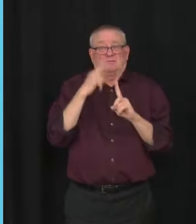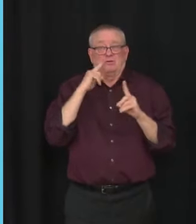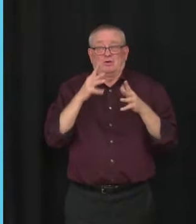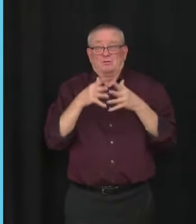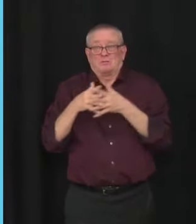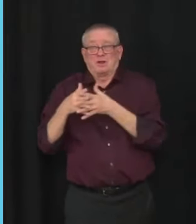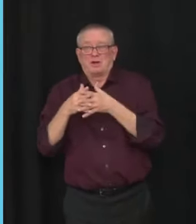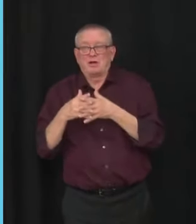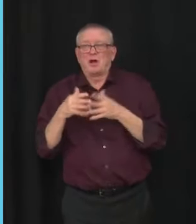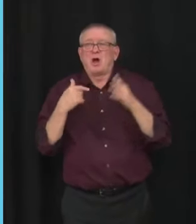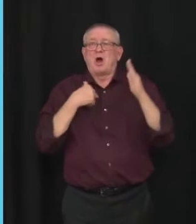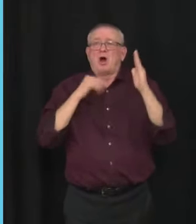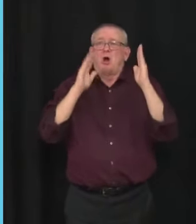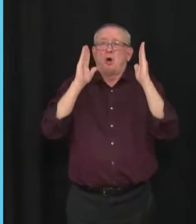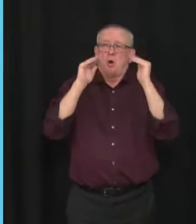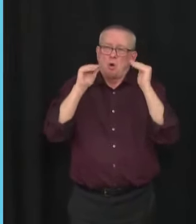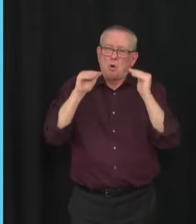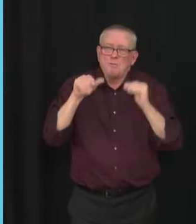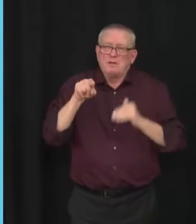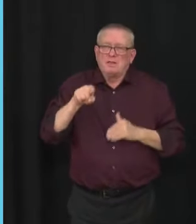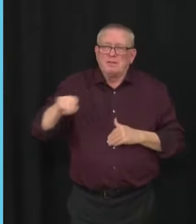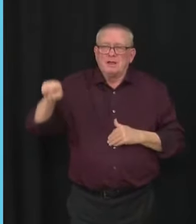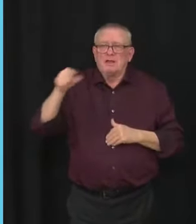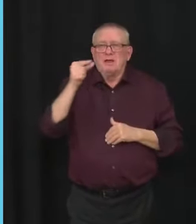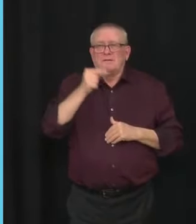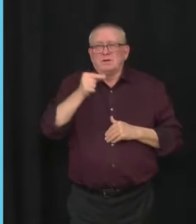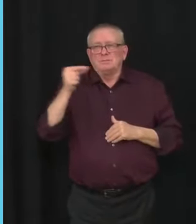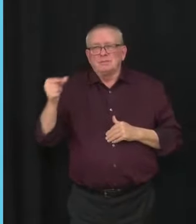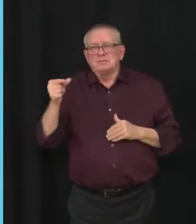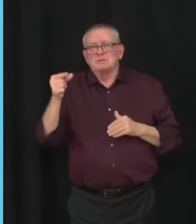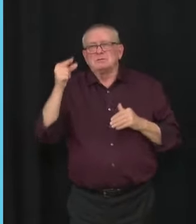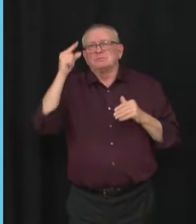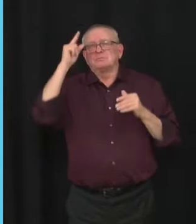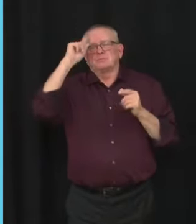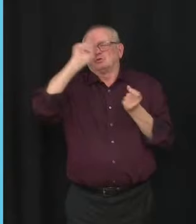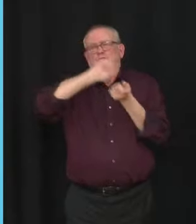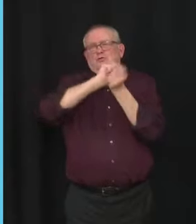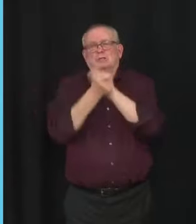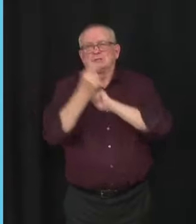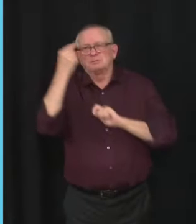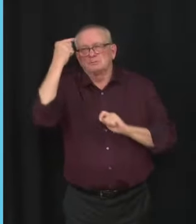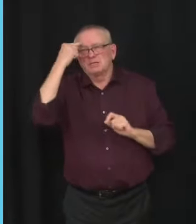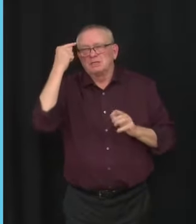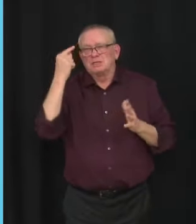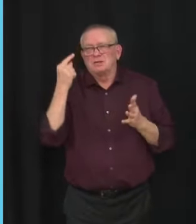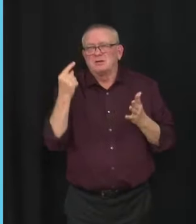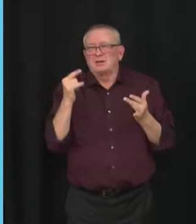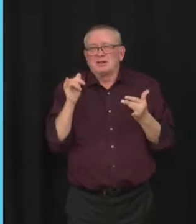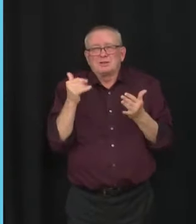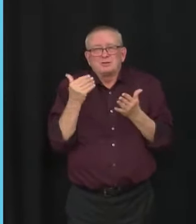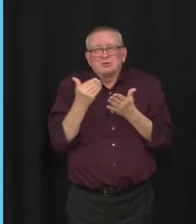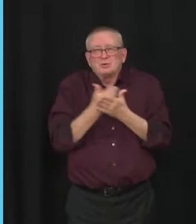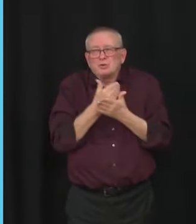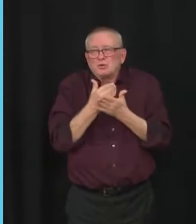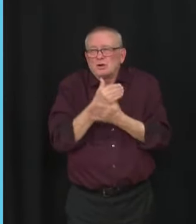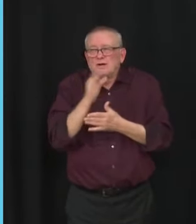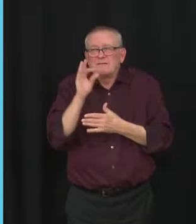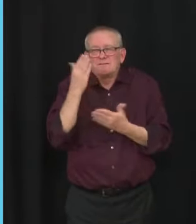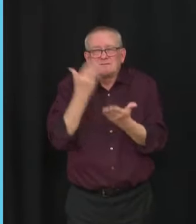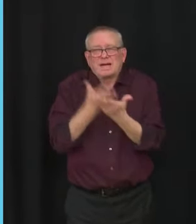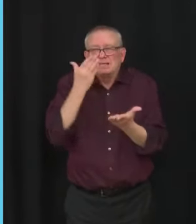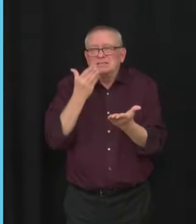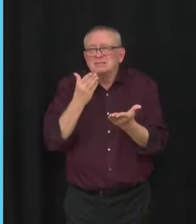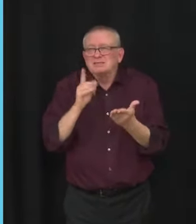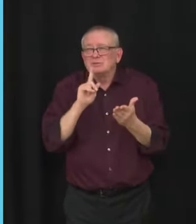would reconsider its position given these emerging facts about a growing scarcity